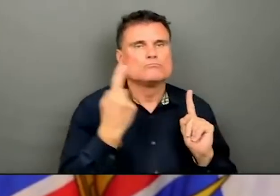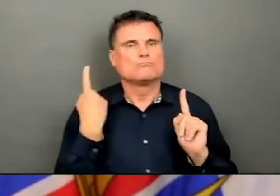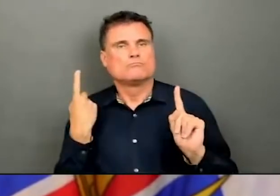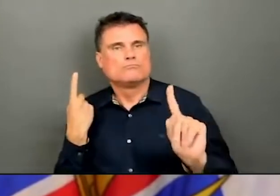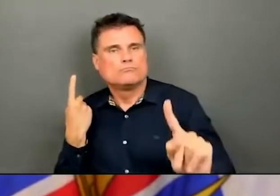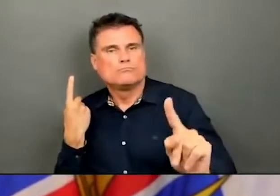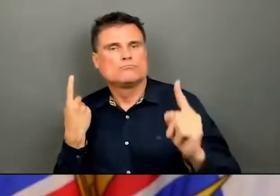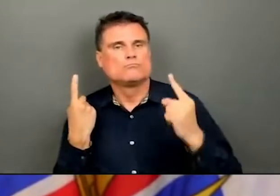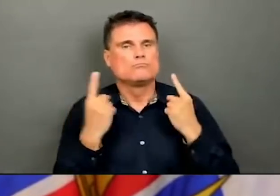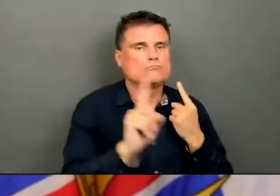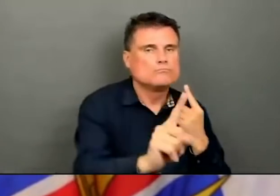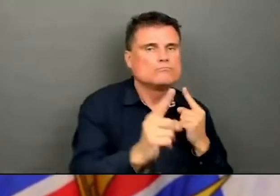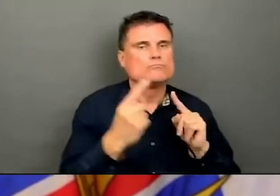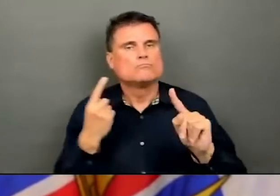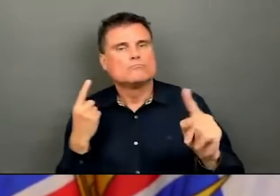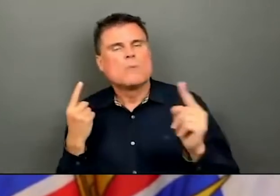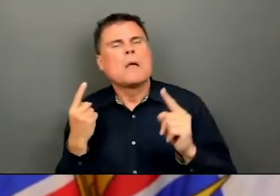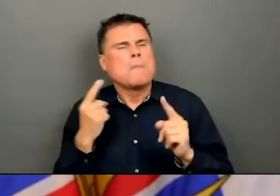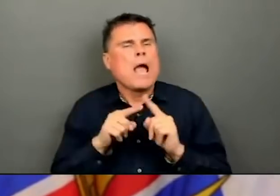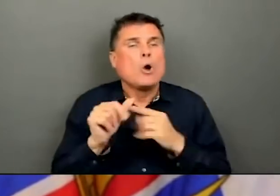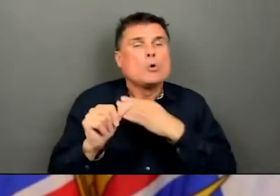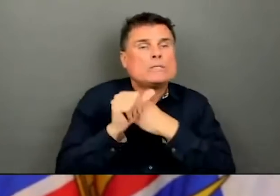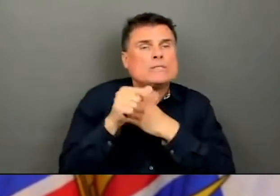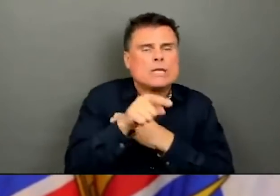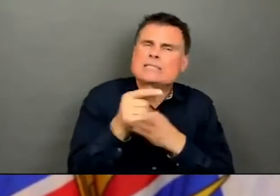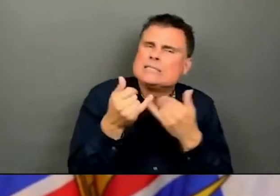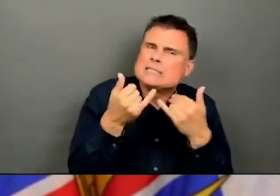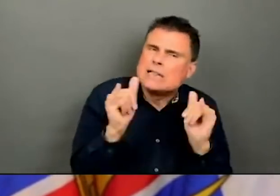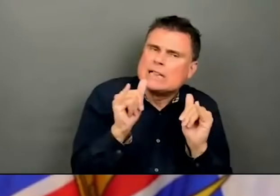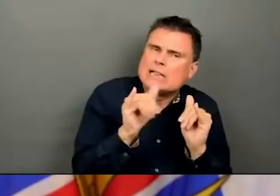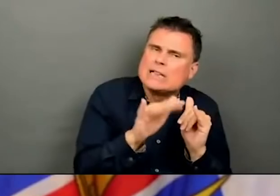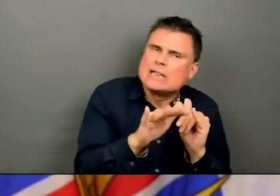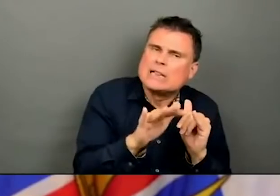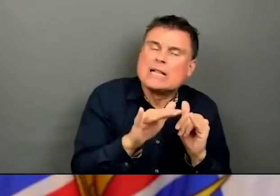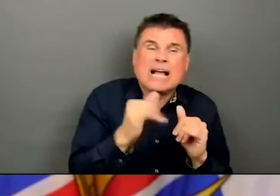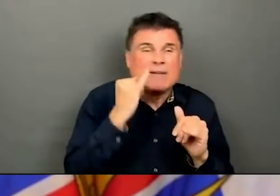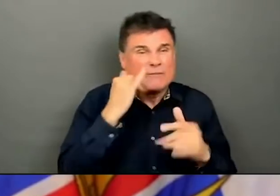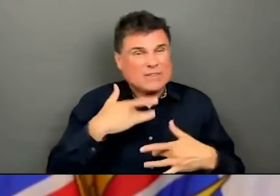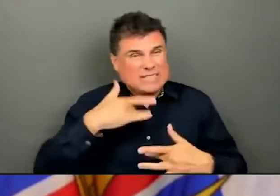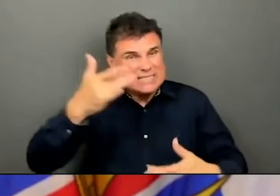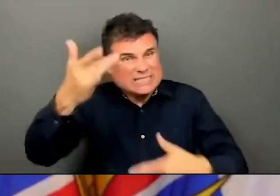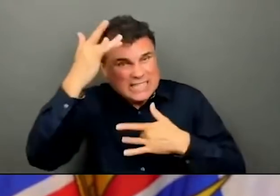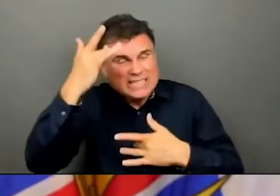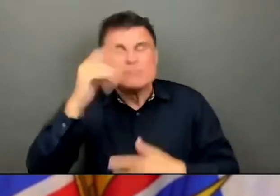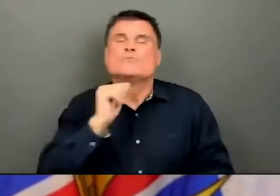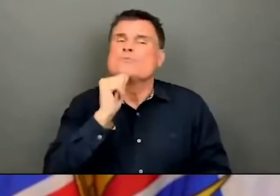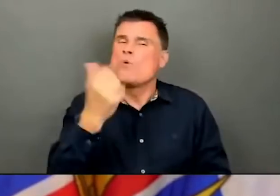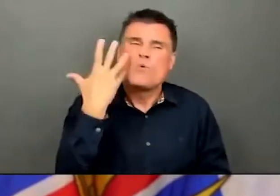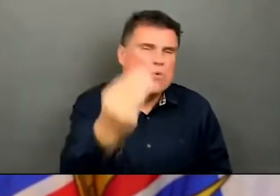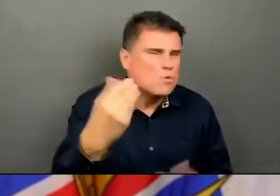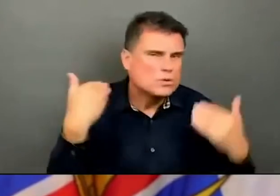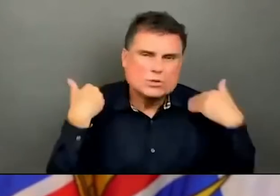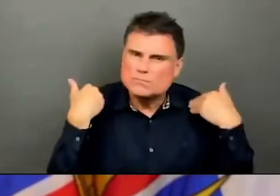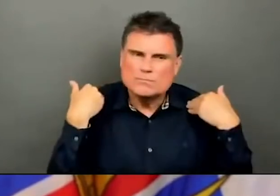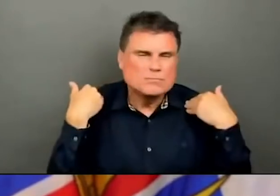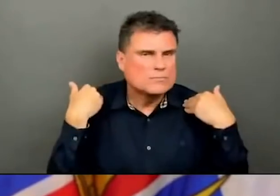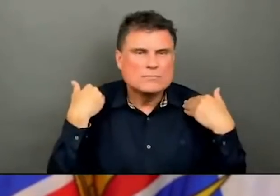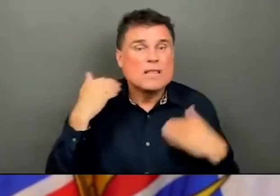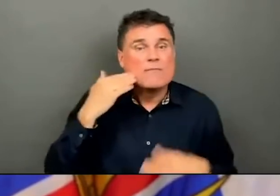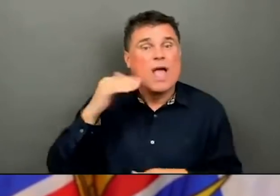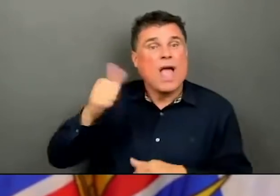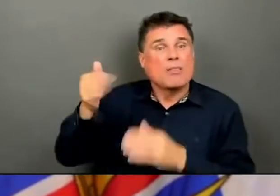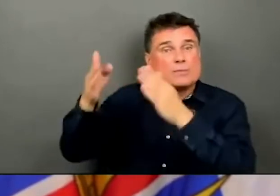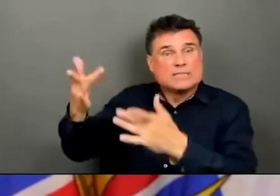if you're not feeling well, you should not go. If you've been exposed to anybody, you should not be going. If there's people in your social